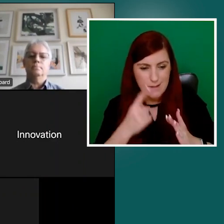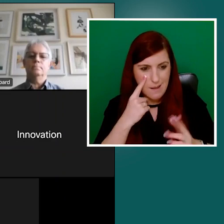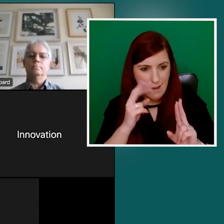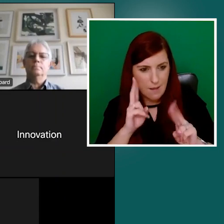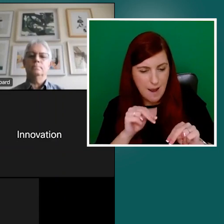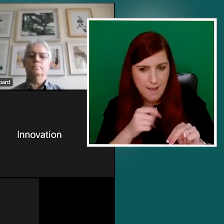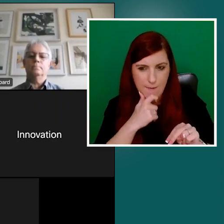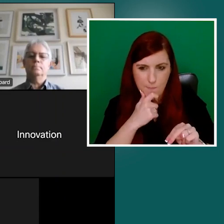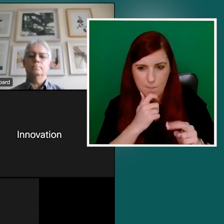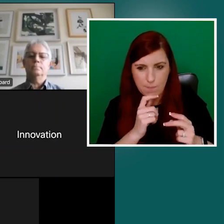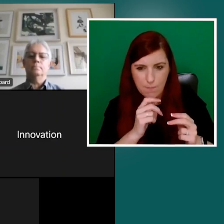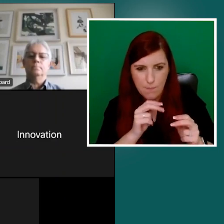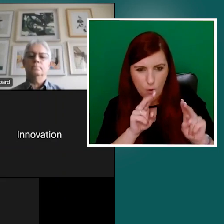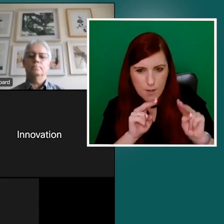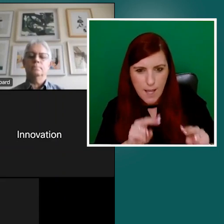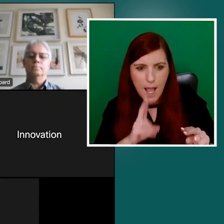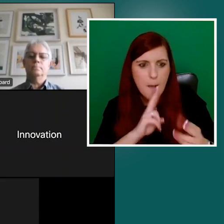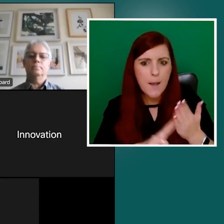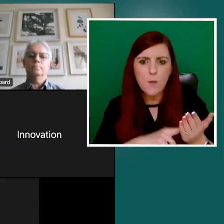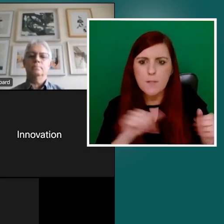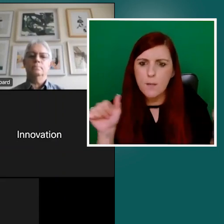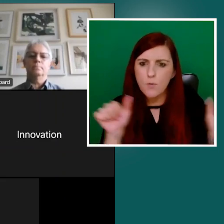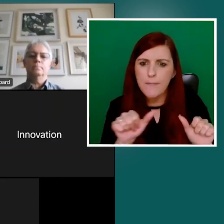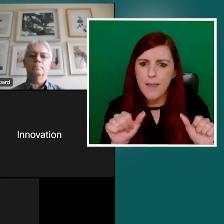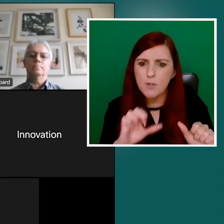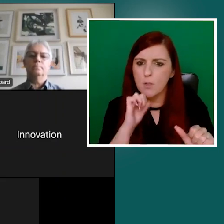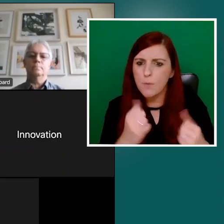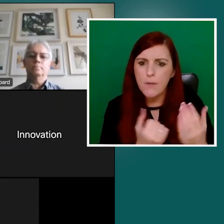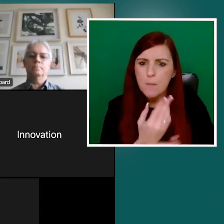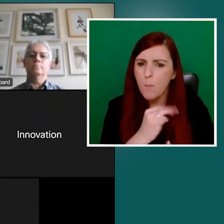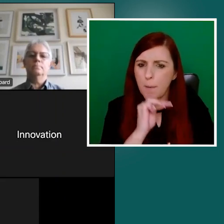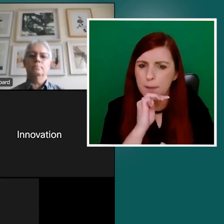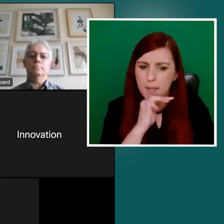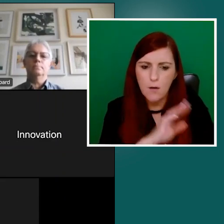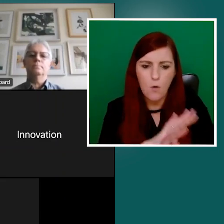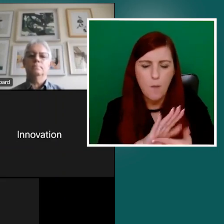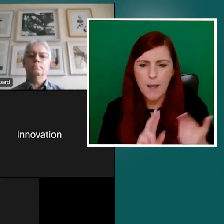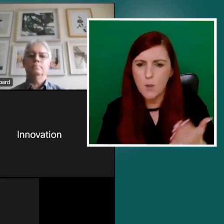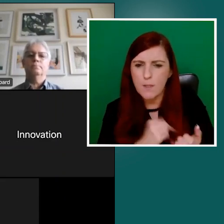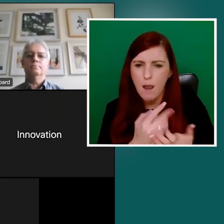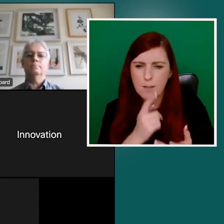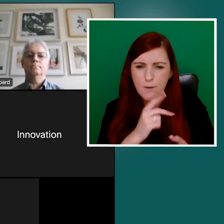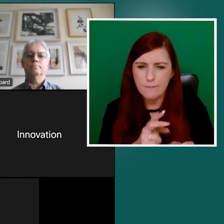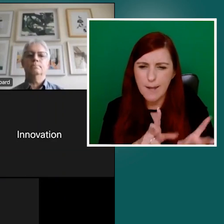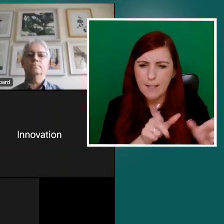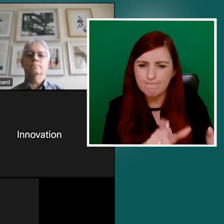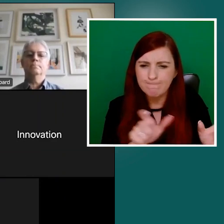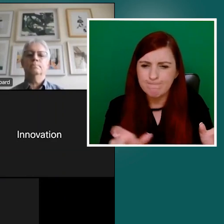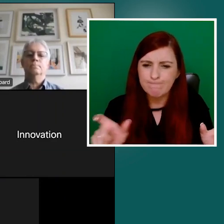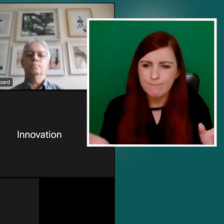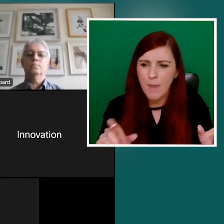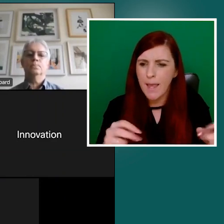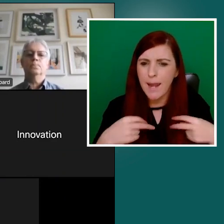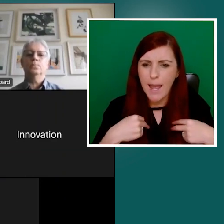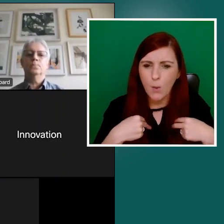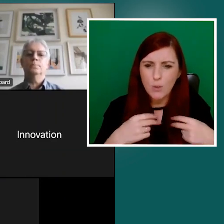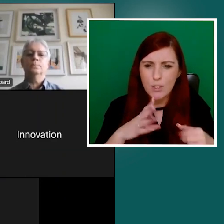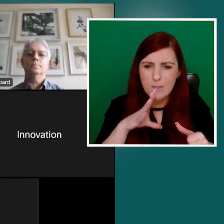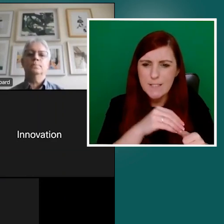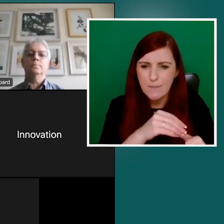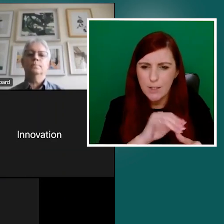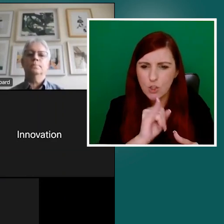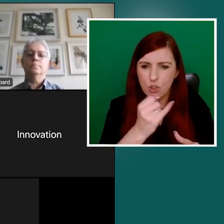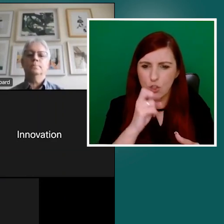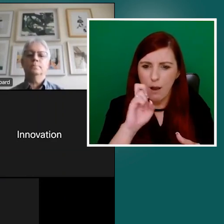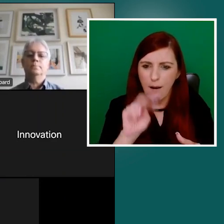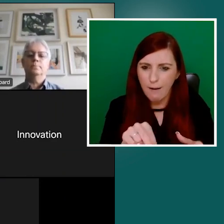Um, are you using a lot of jargon? So, you know, you get into that habit of kind of communicating in, in, in that way. But then